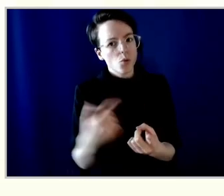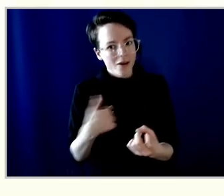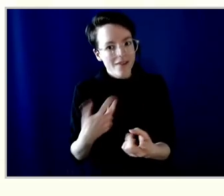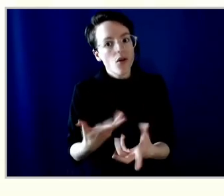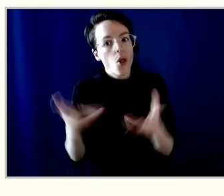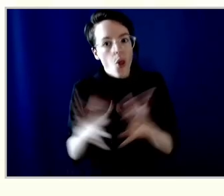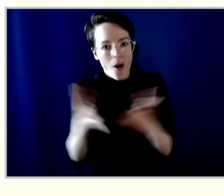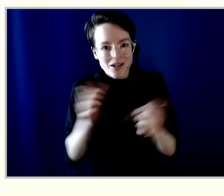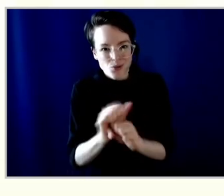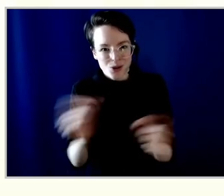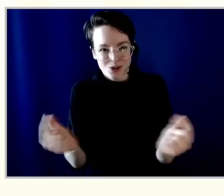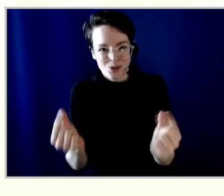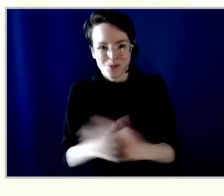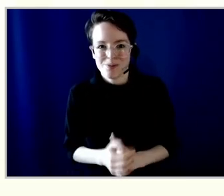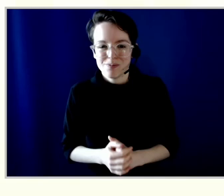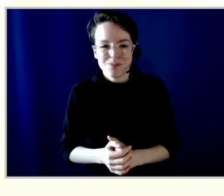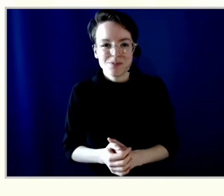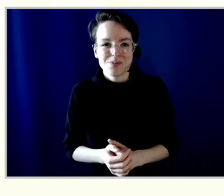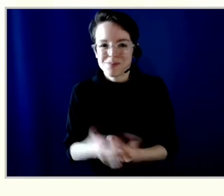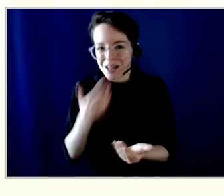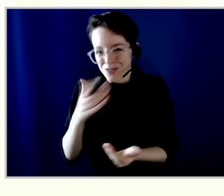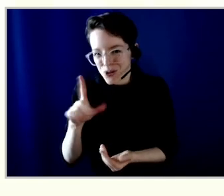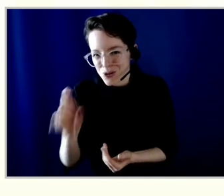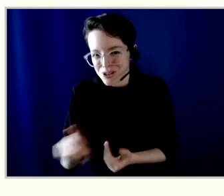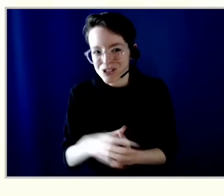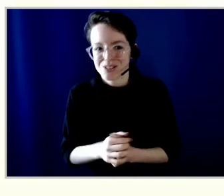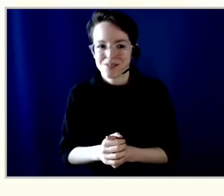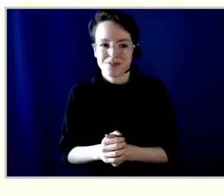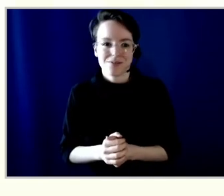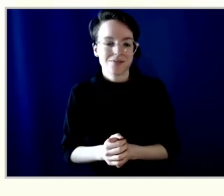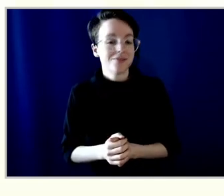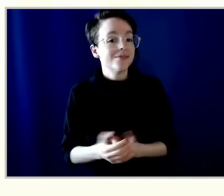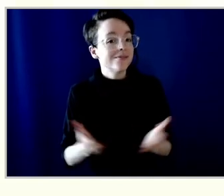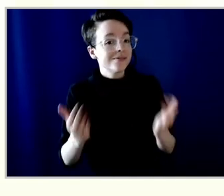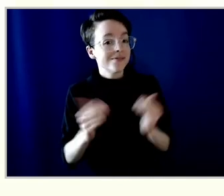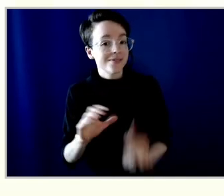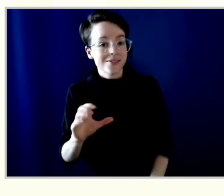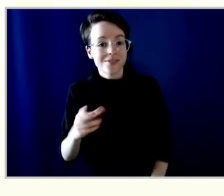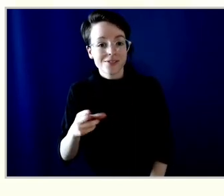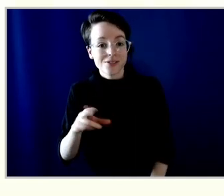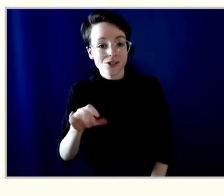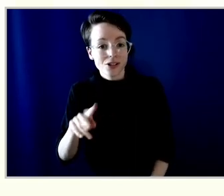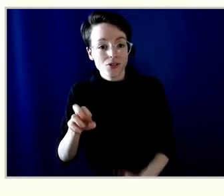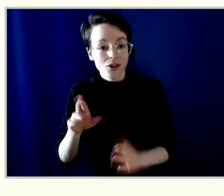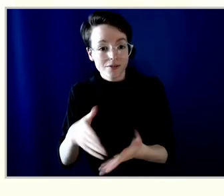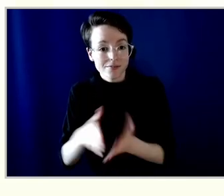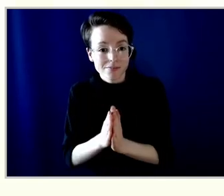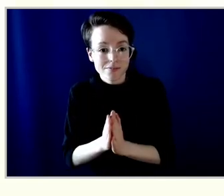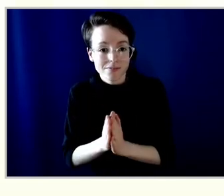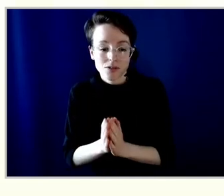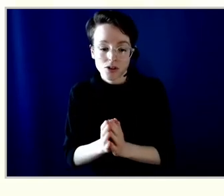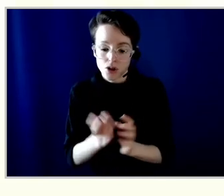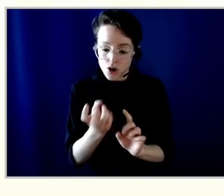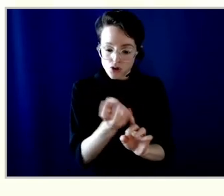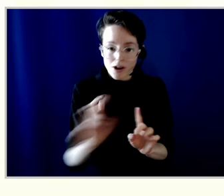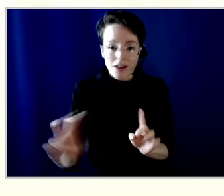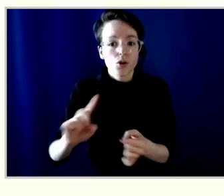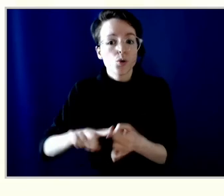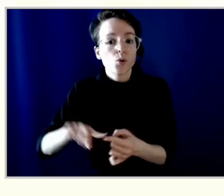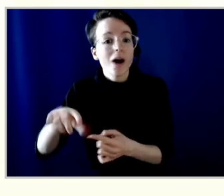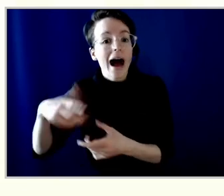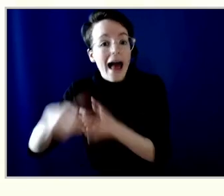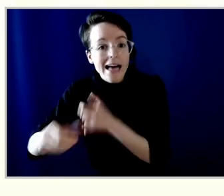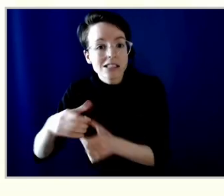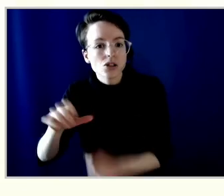Great. Christopher is our next question. Will transfers to external financial institutions be offered in the future? If not,